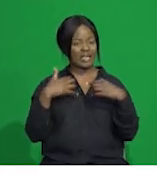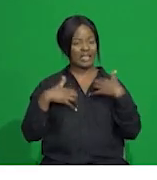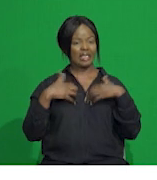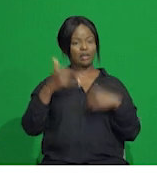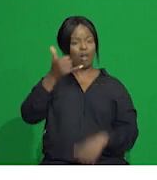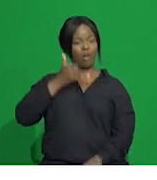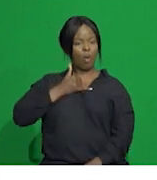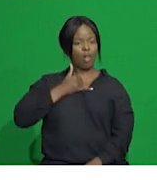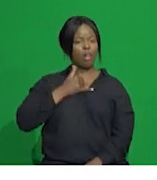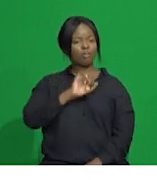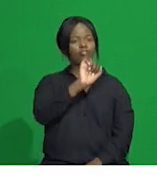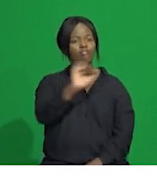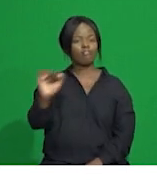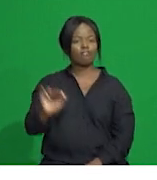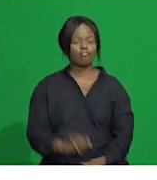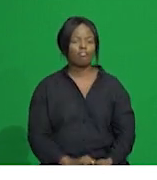to your call.